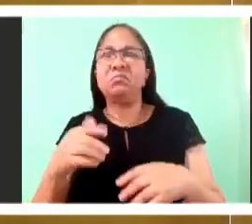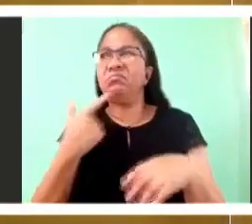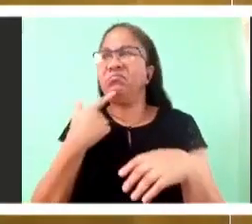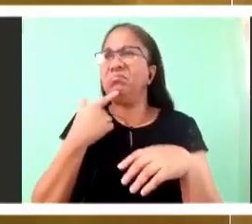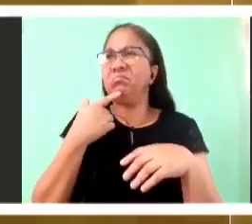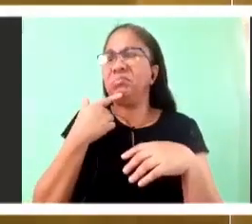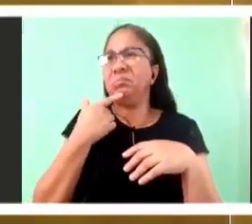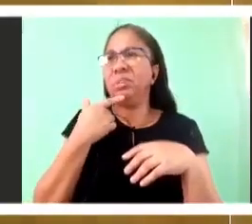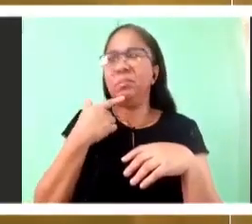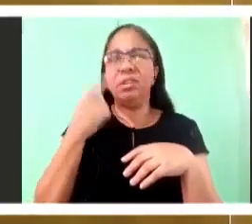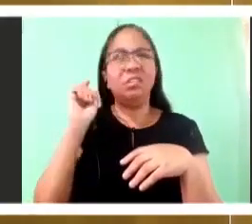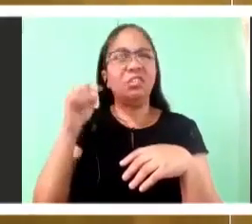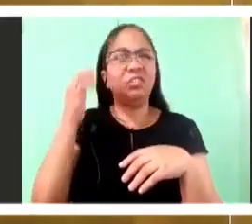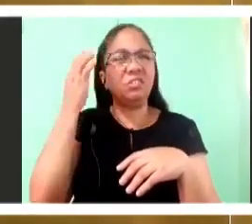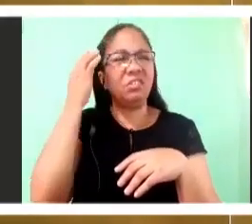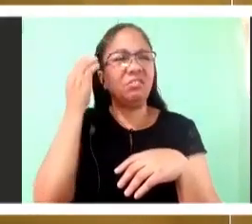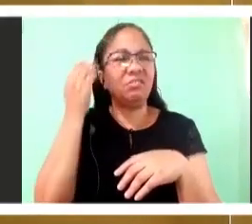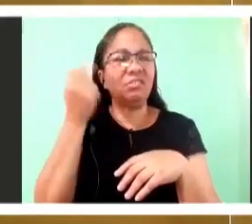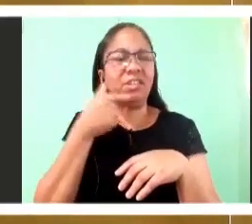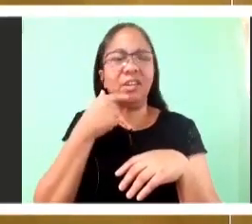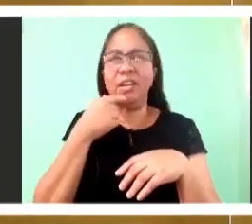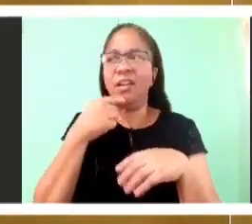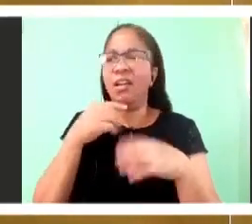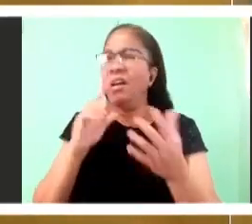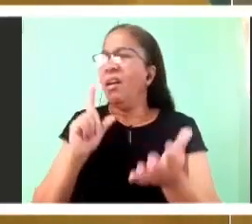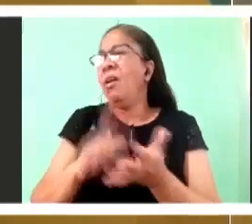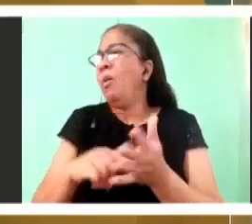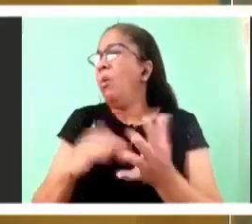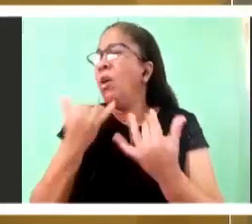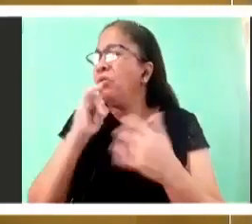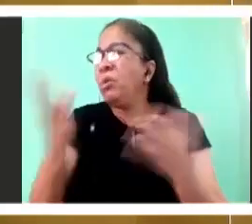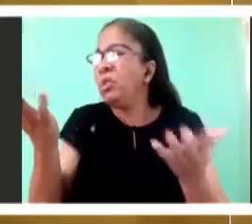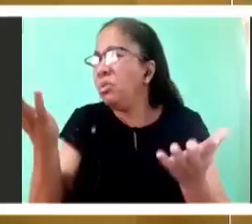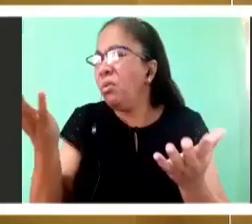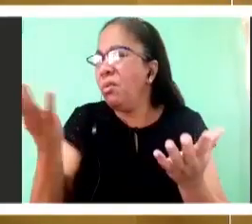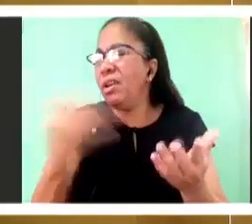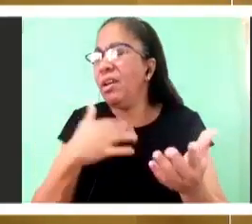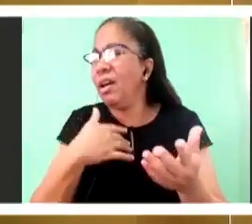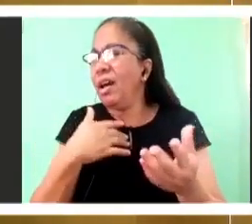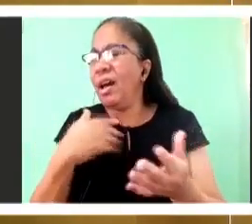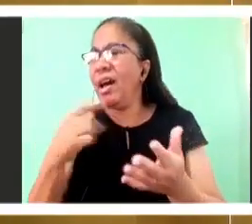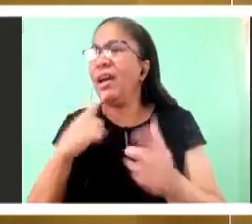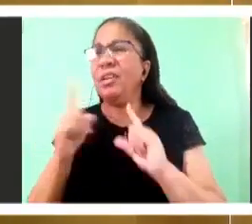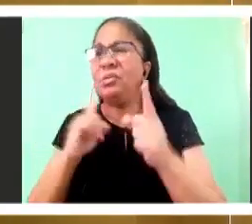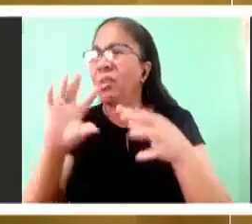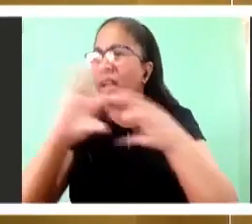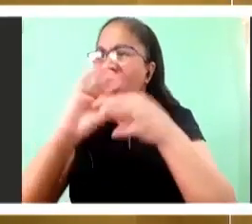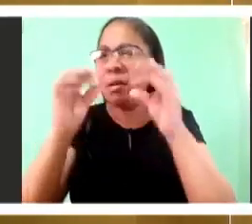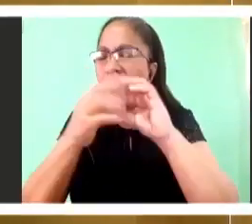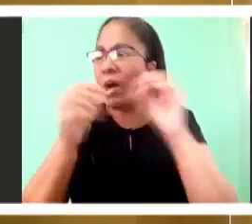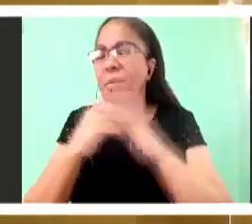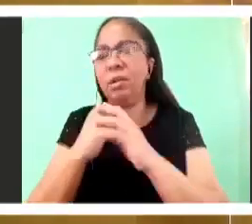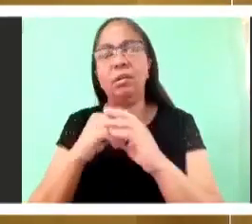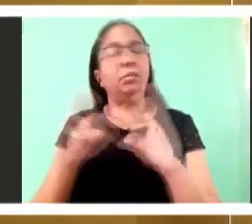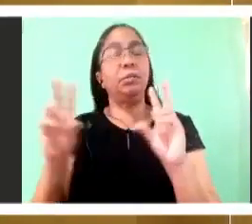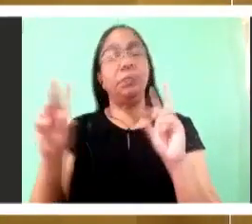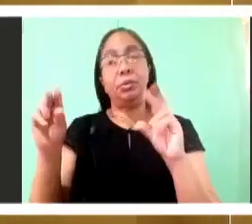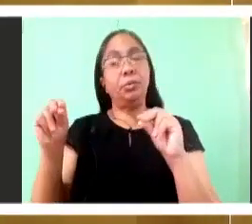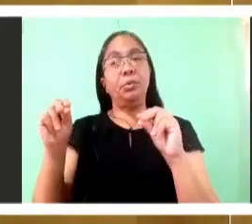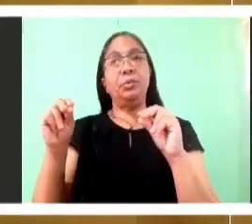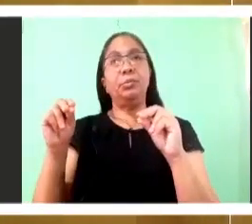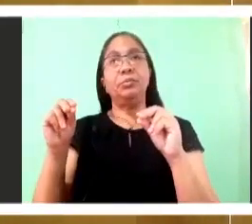doctrine, he says, I am the living bread that comes down from heaven, invoking the name that God revealed himself to Moses.